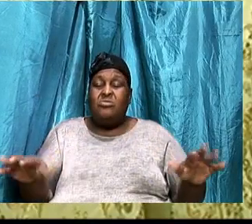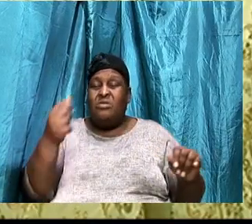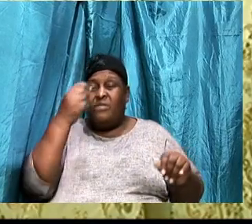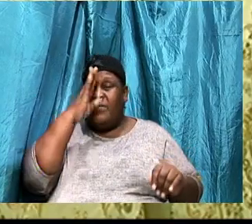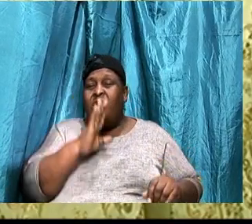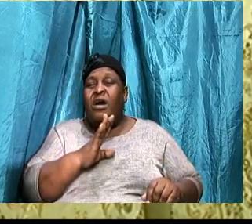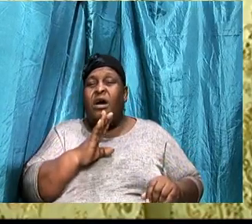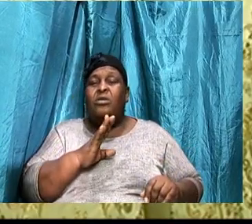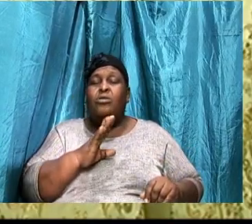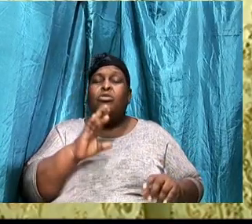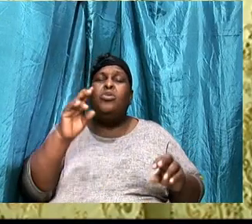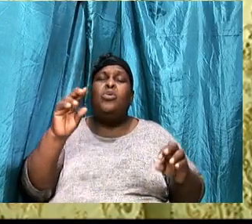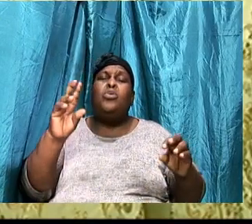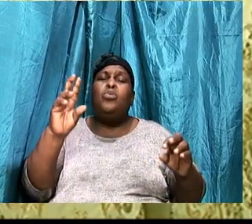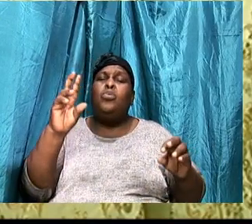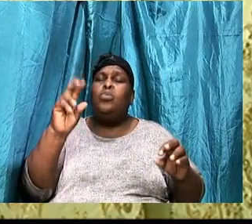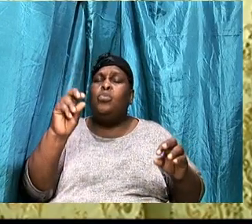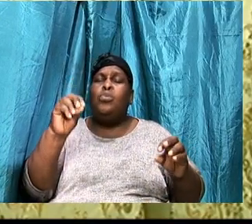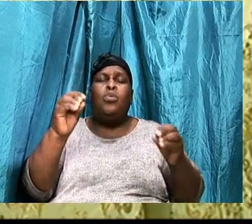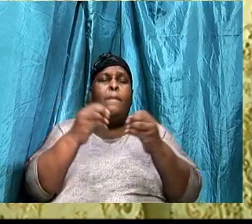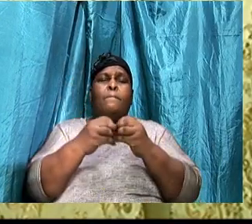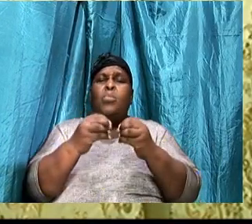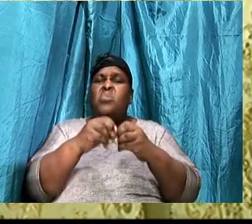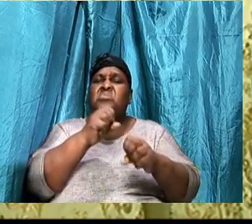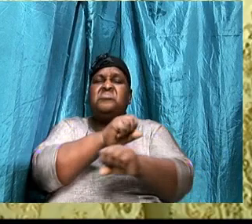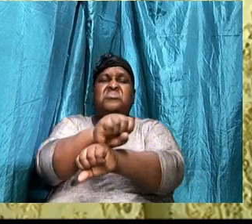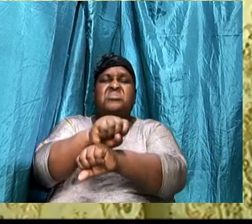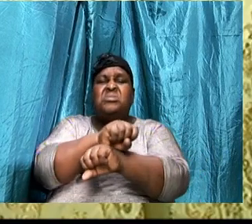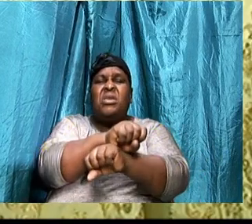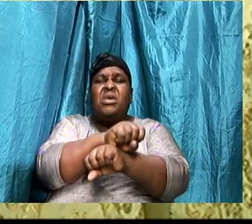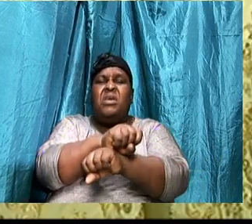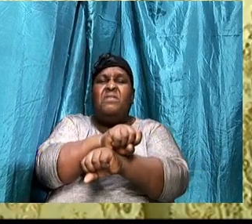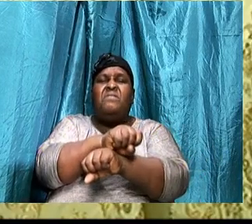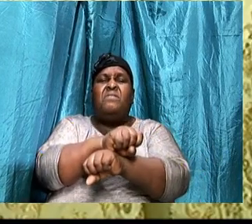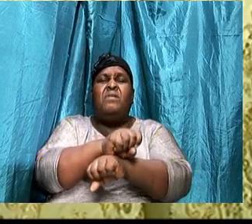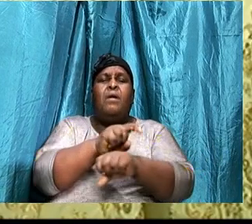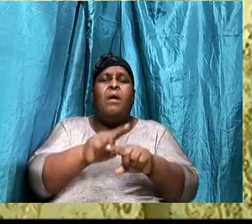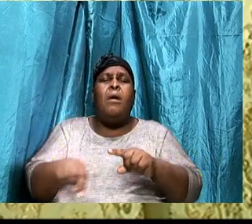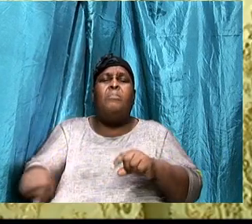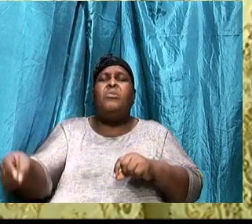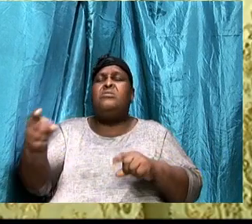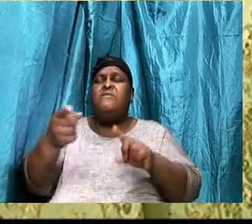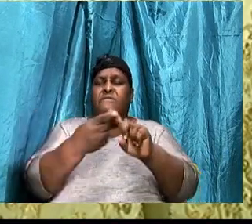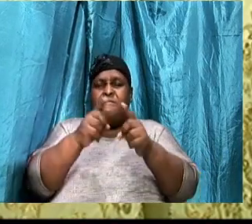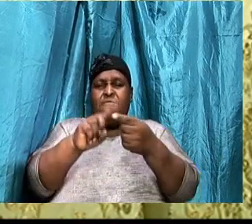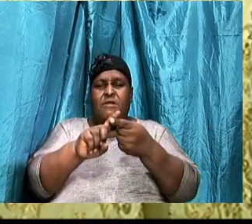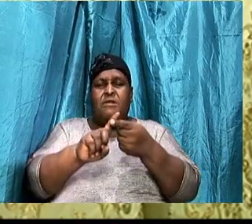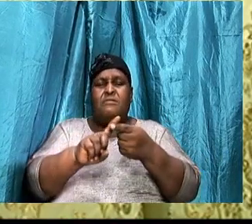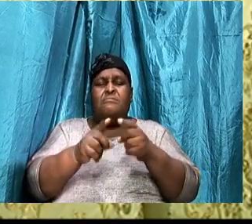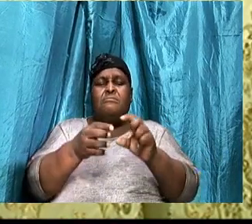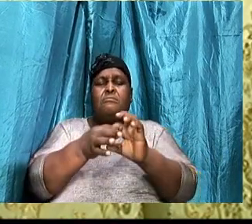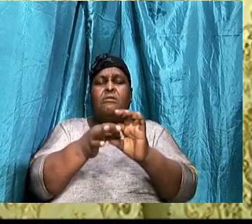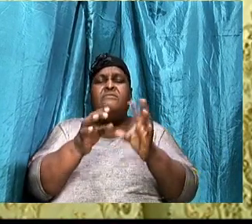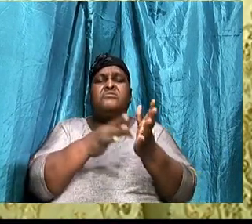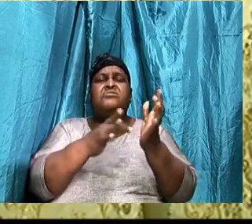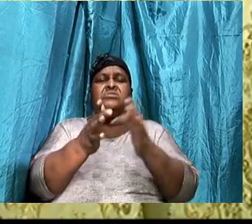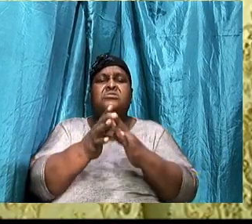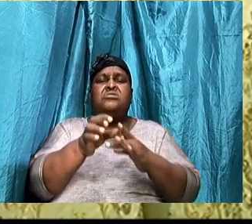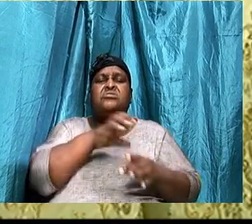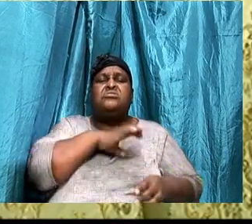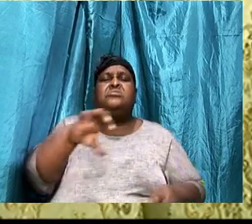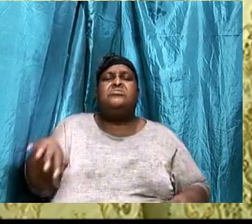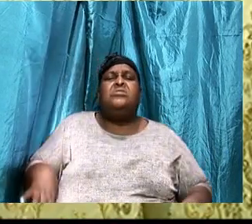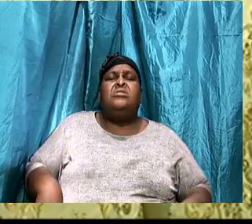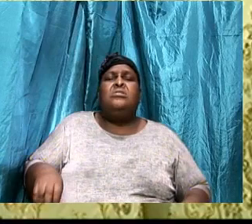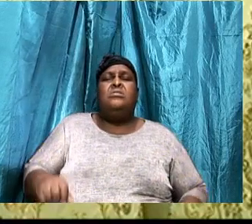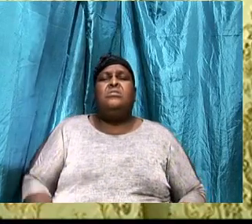are a friend of Jesus Christ. Who are you? I am a friend of Jesus Christ. And these are